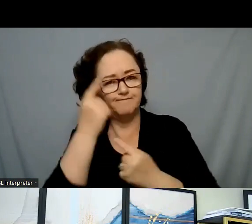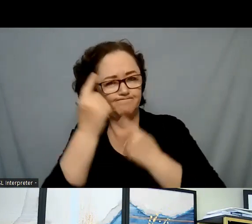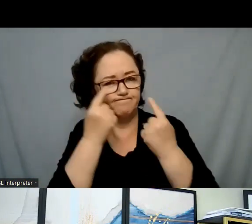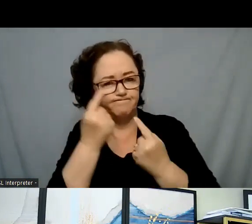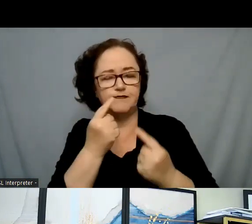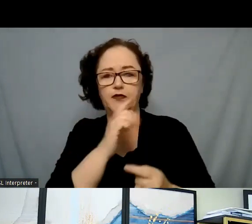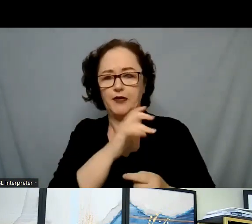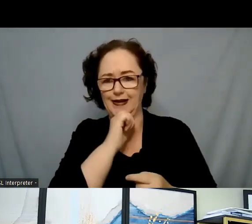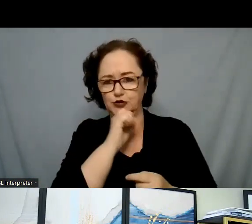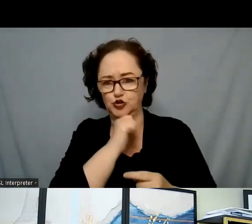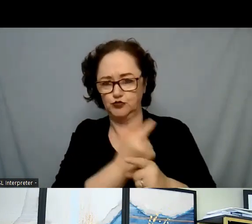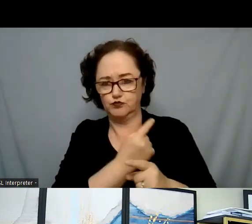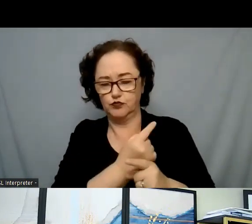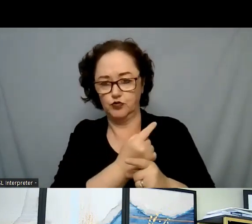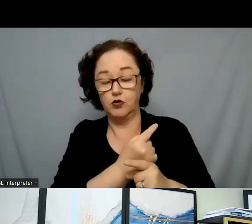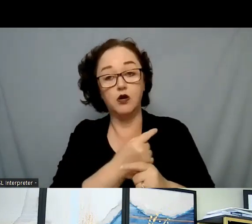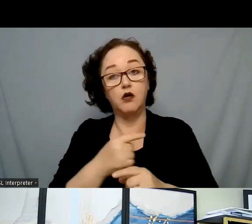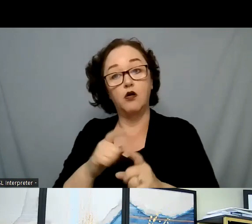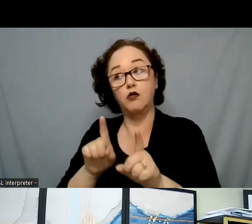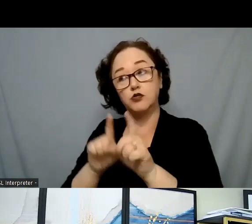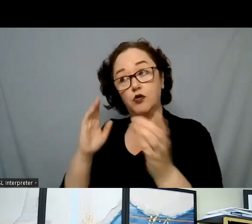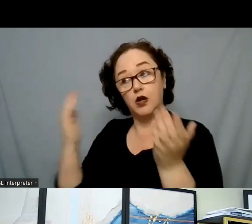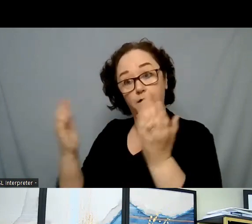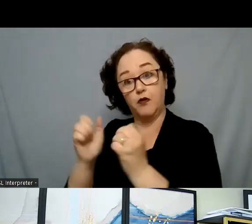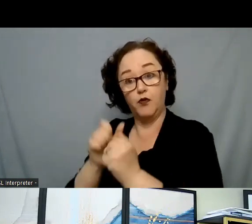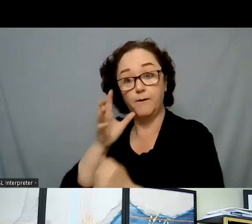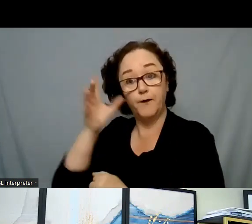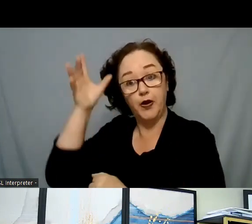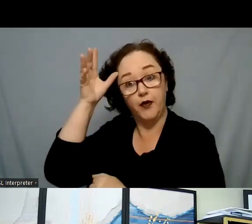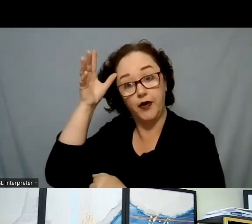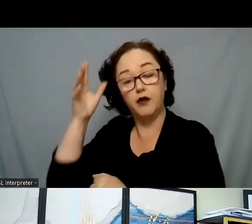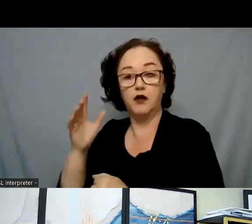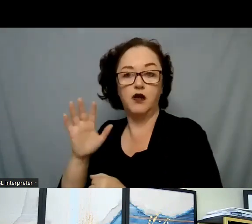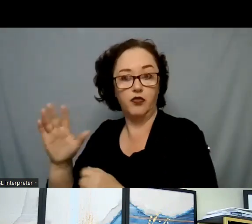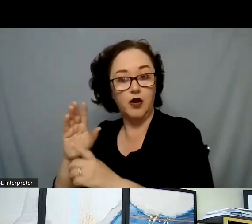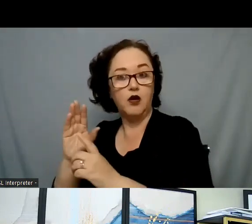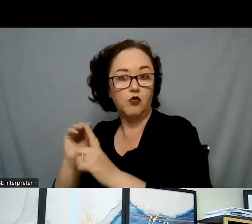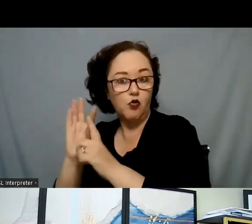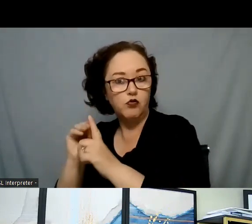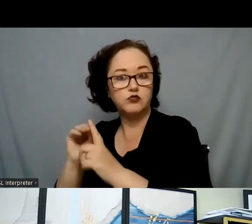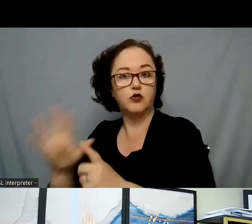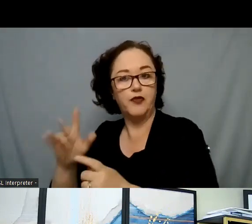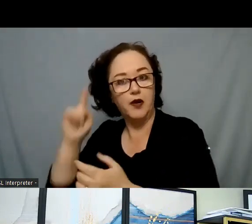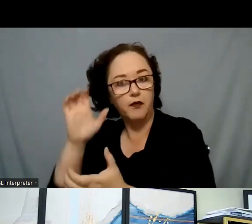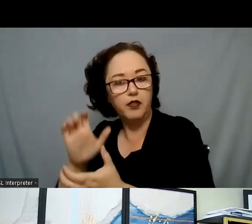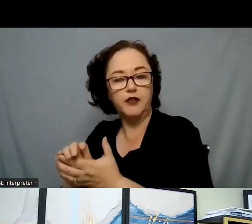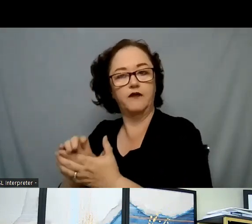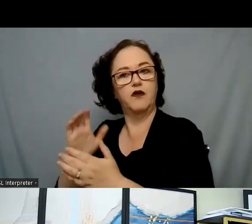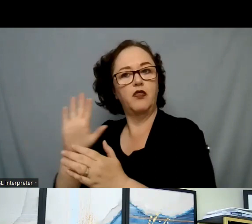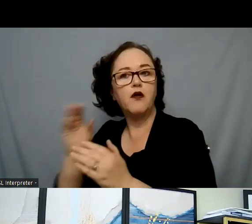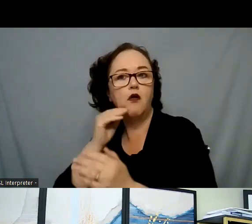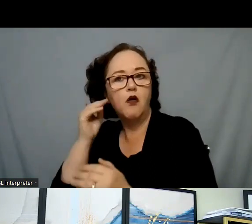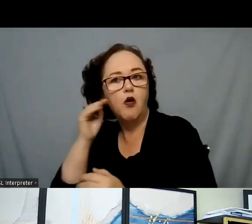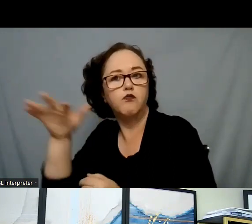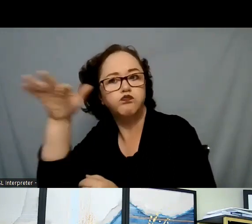the culture of their parents, their home, their environment. It also informs their attitudes towards seeking treatment.